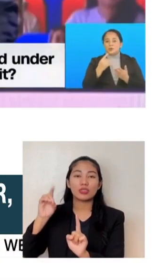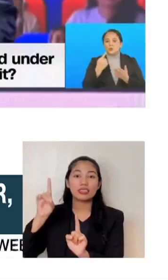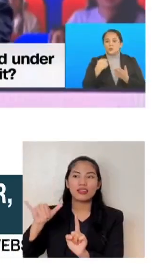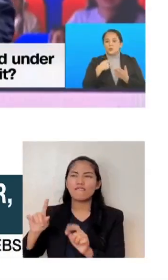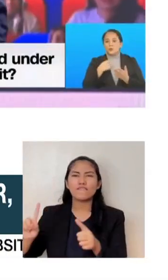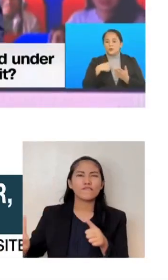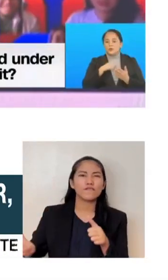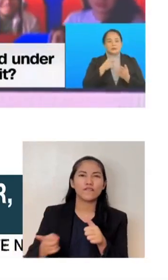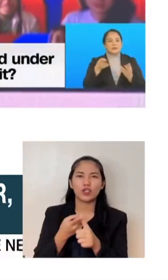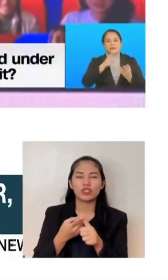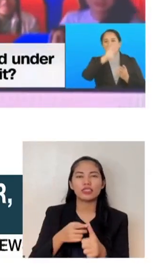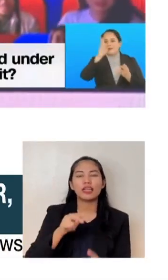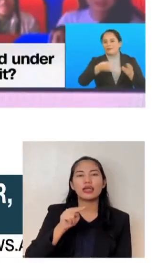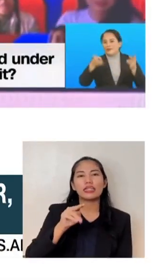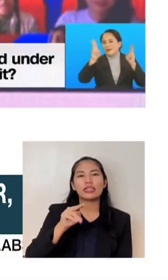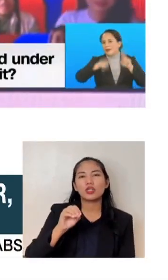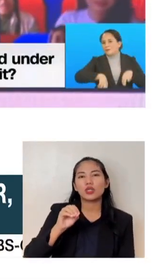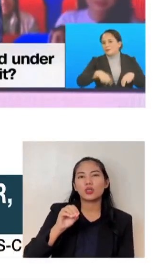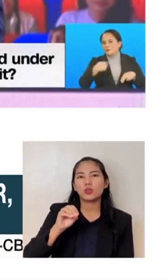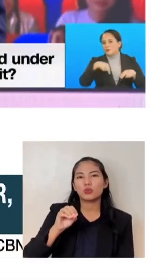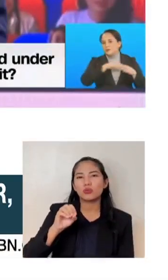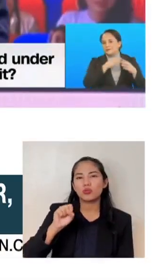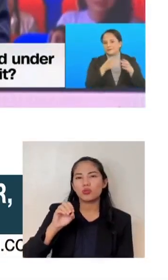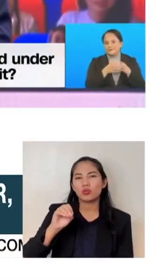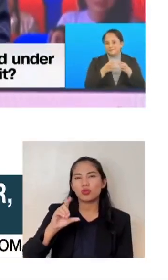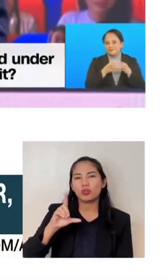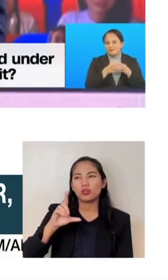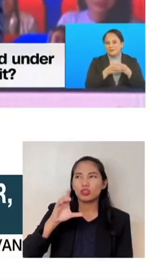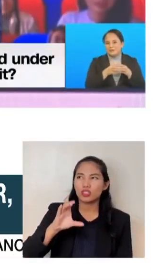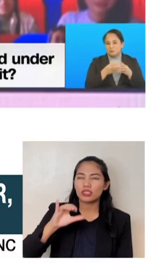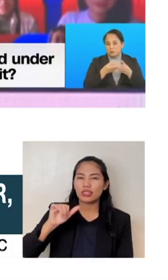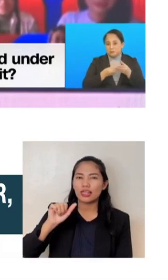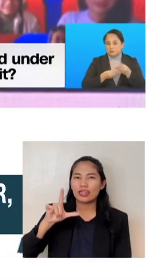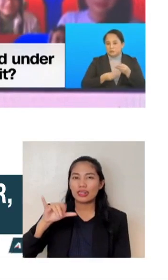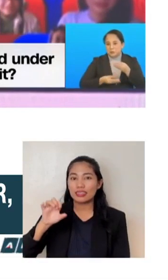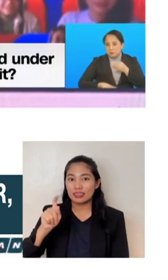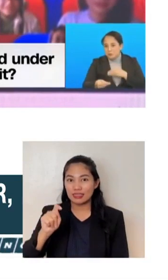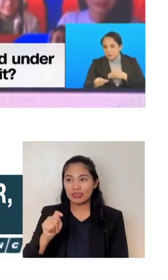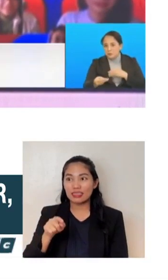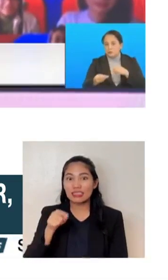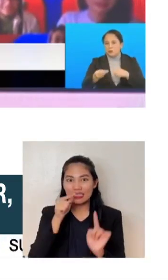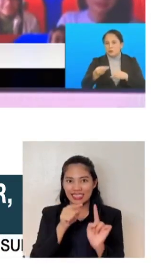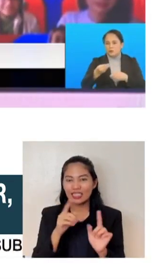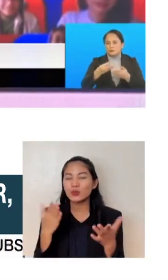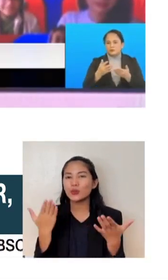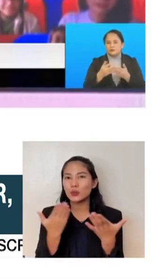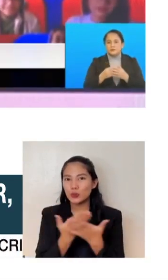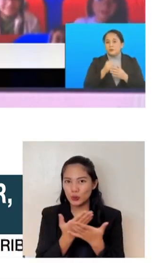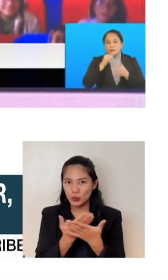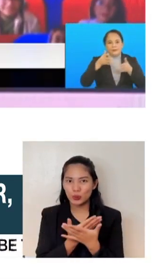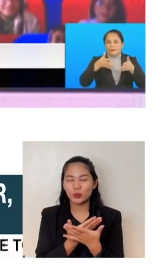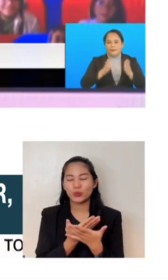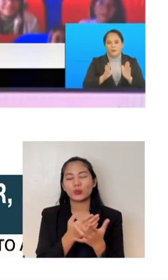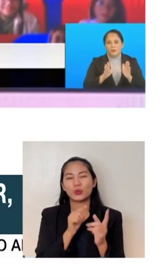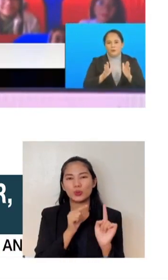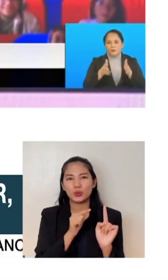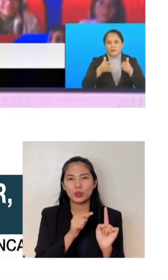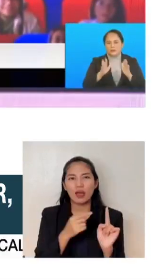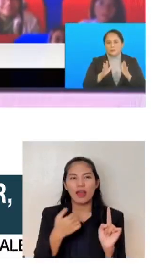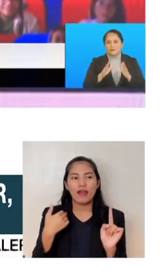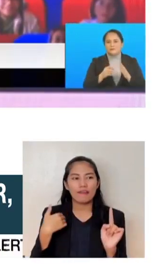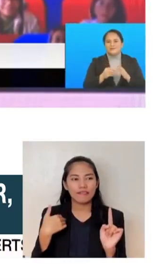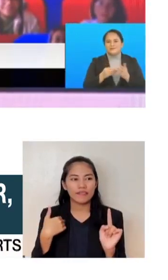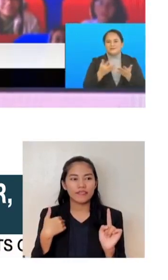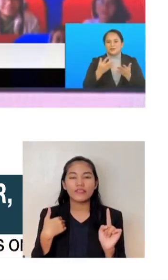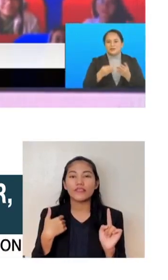usual neoliberal attitudes from the mainstream candidates. And here's a guy who's offering a radical alternative,